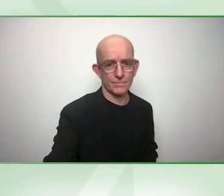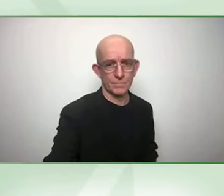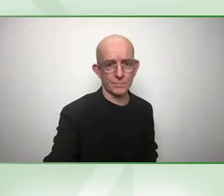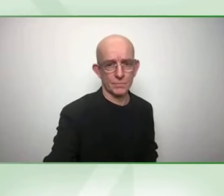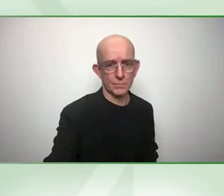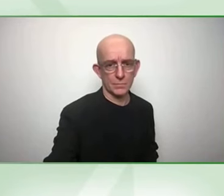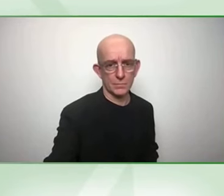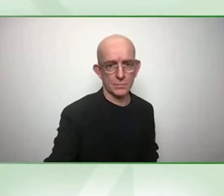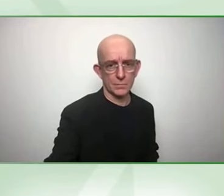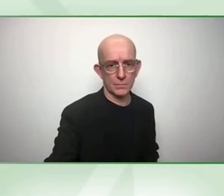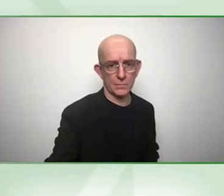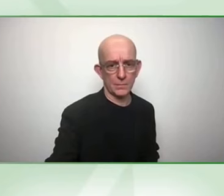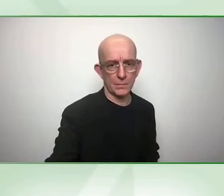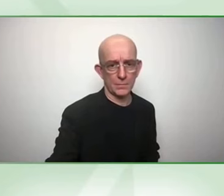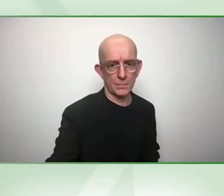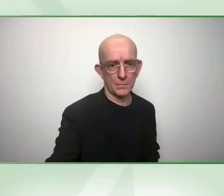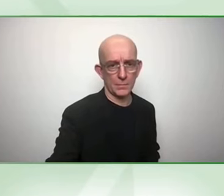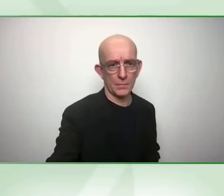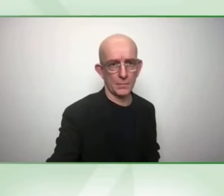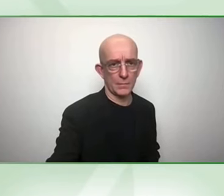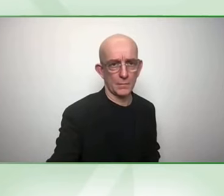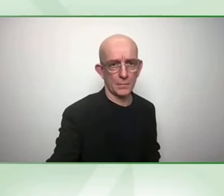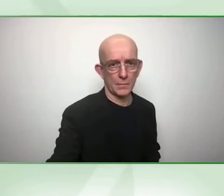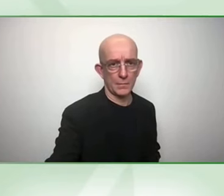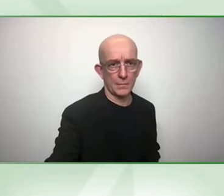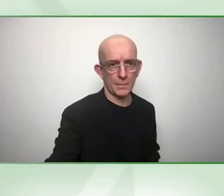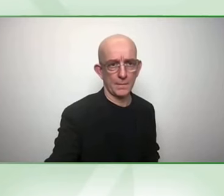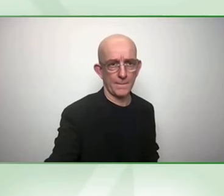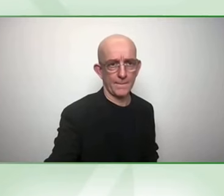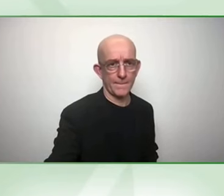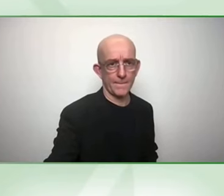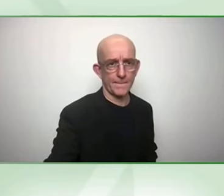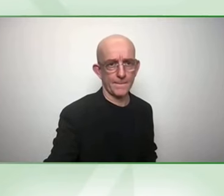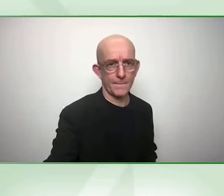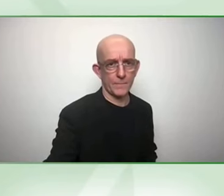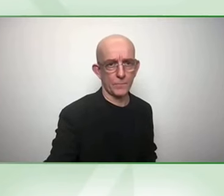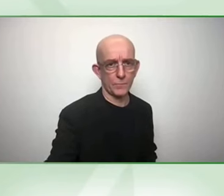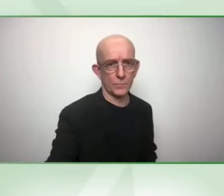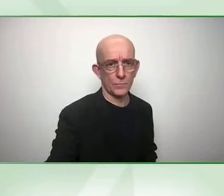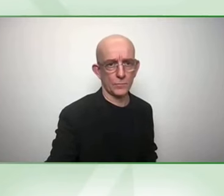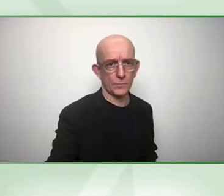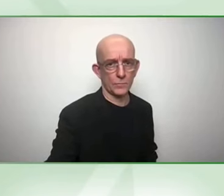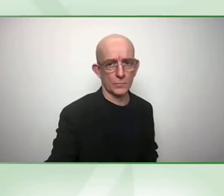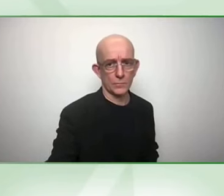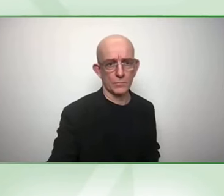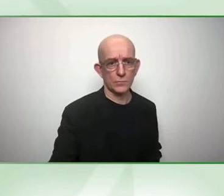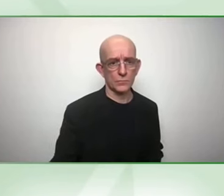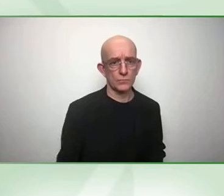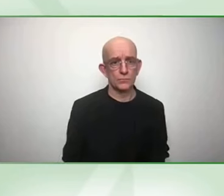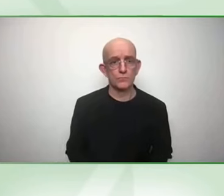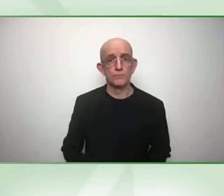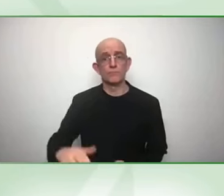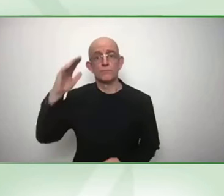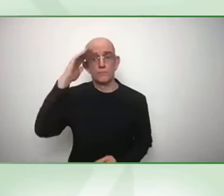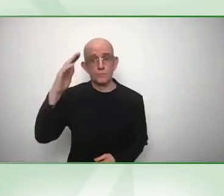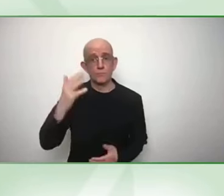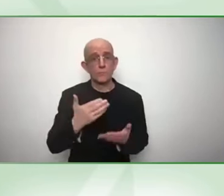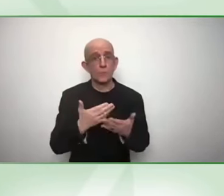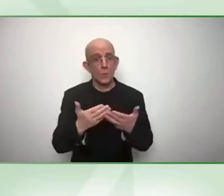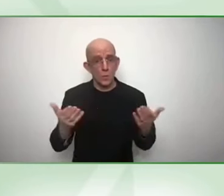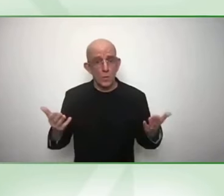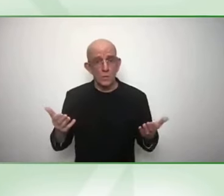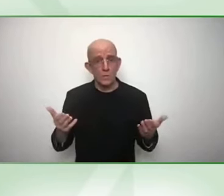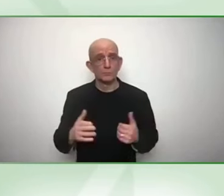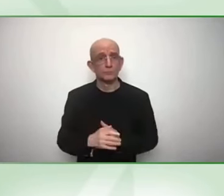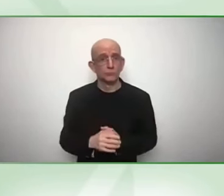So, welcome to the panel discussion entitled Fostering Disability Inclusion Through the UN SDGs. I'm Robert Ludke, and I'll be